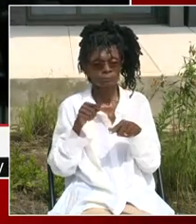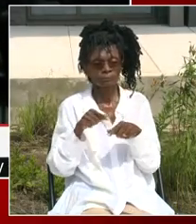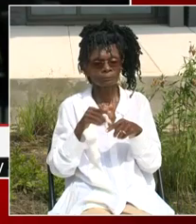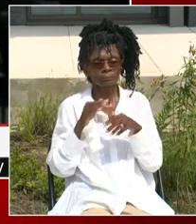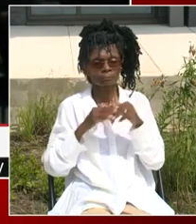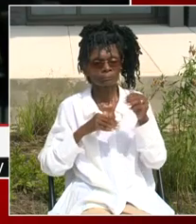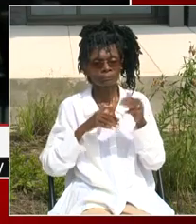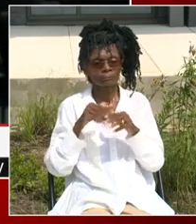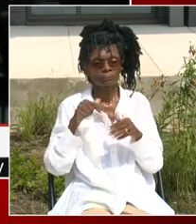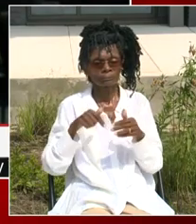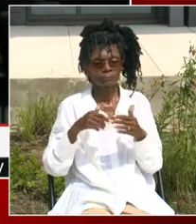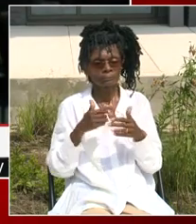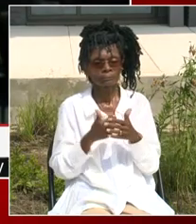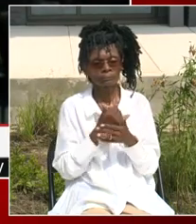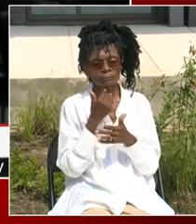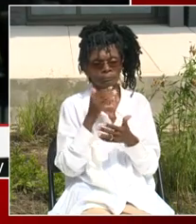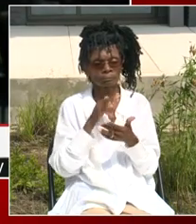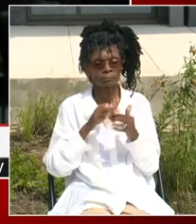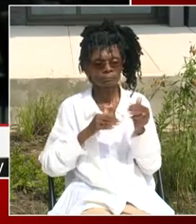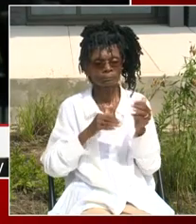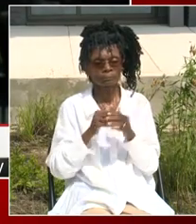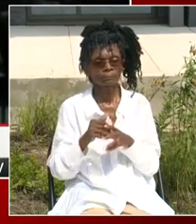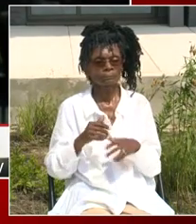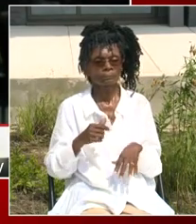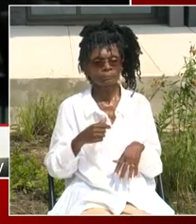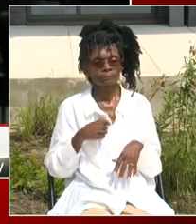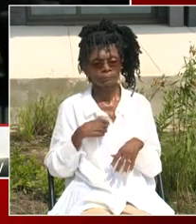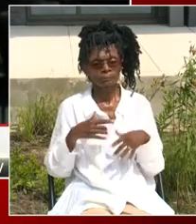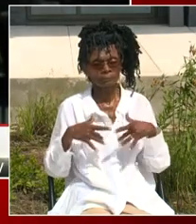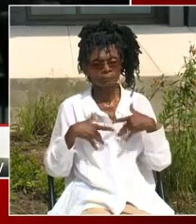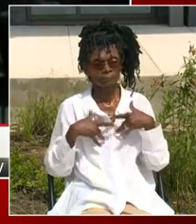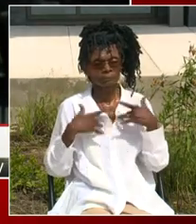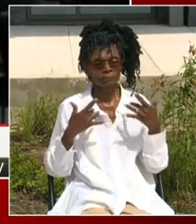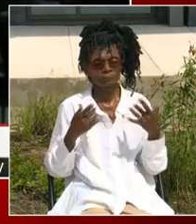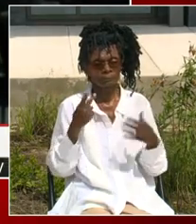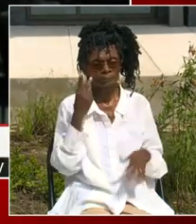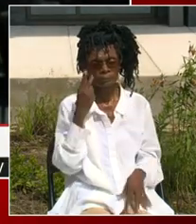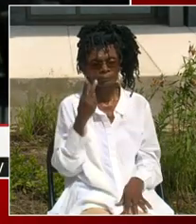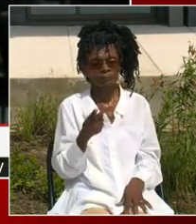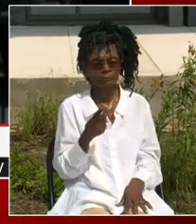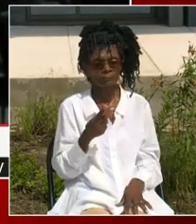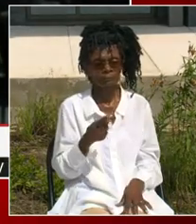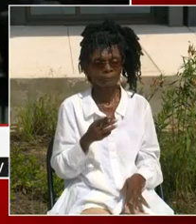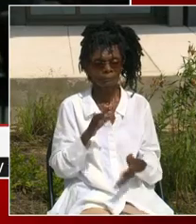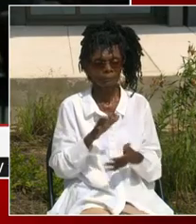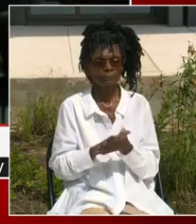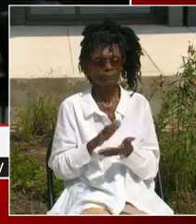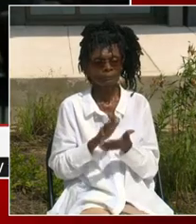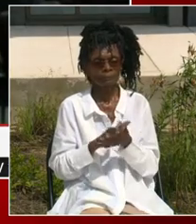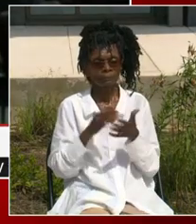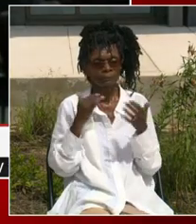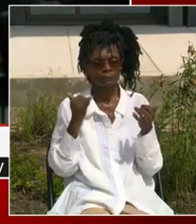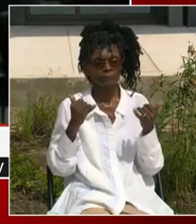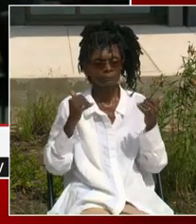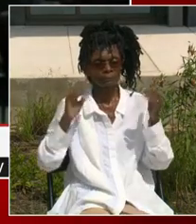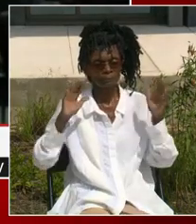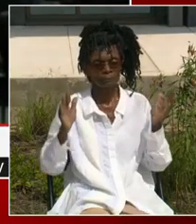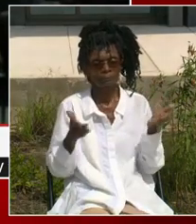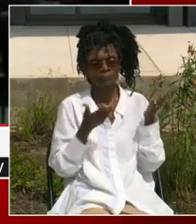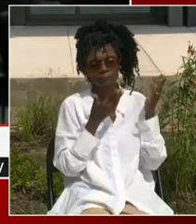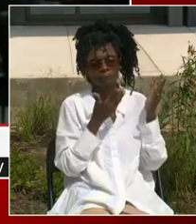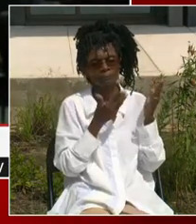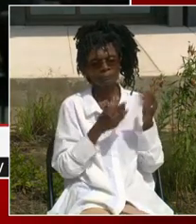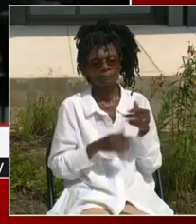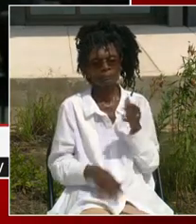personally thrilled, but I know the whole neighborhood is thrilled. The investment, as Mayor Bowser mentioned, when my son